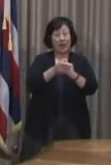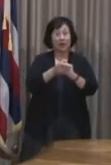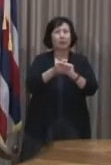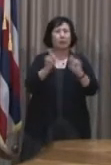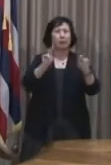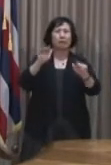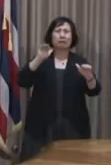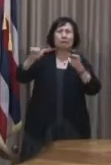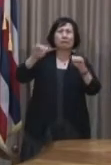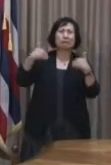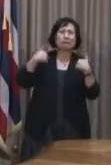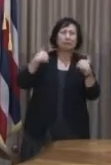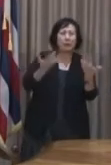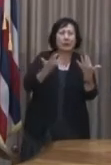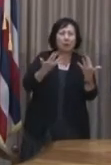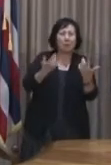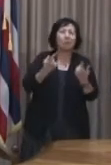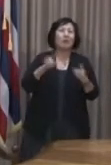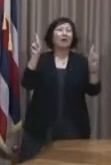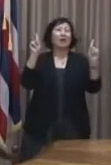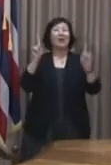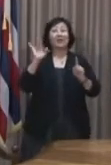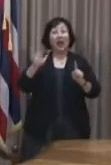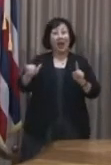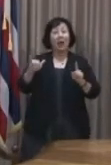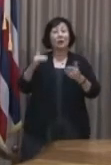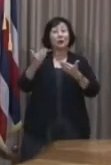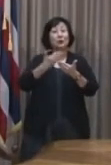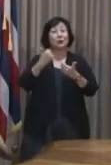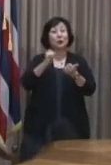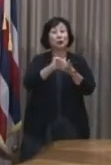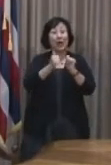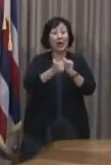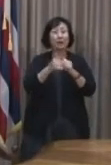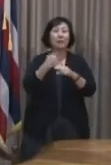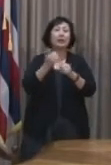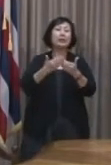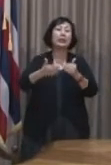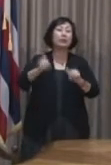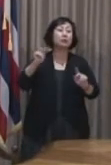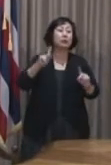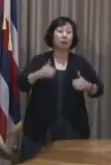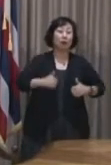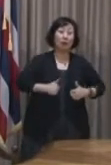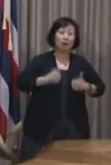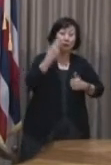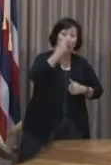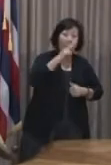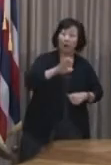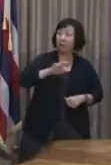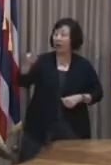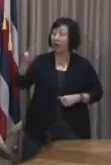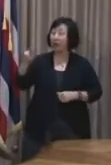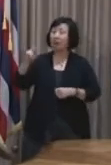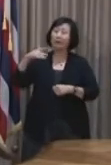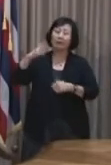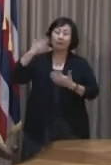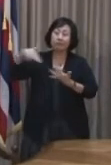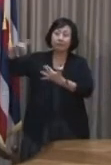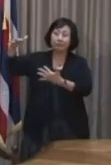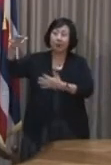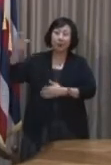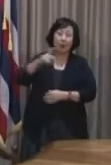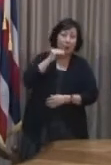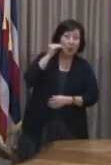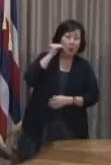anticipated, and it will make it easier for residents to return home and for visitors to come